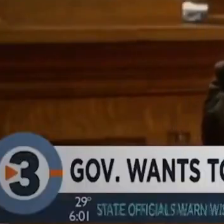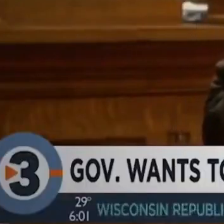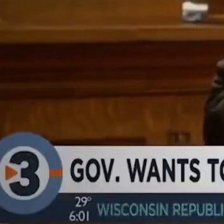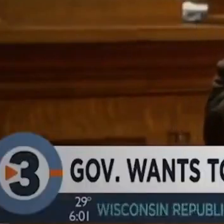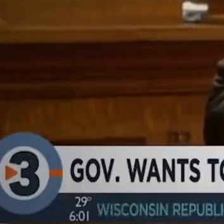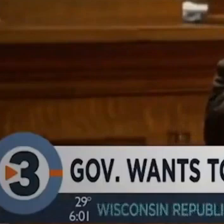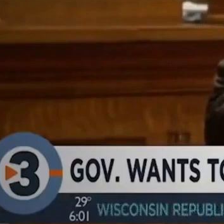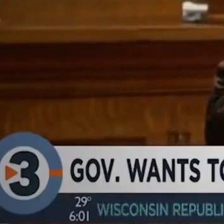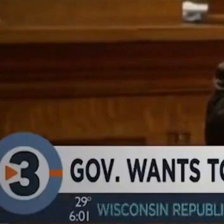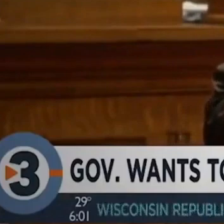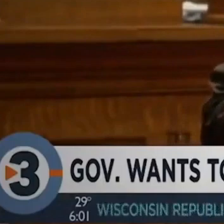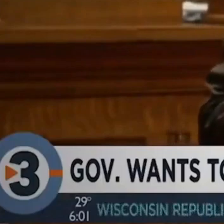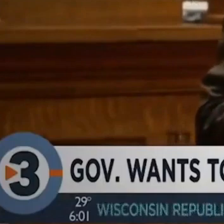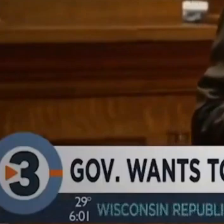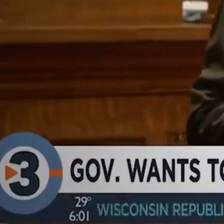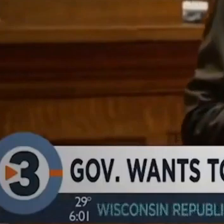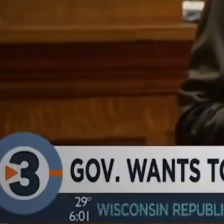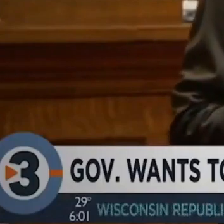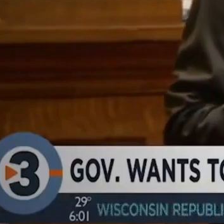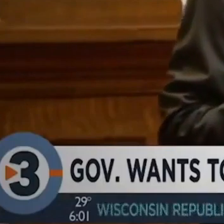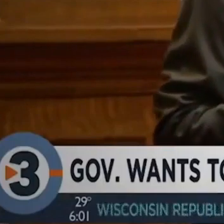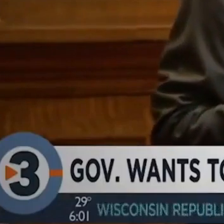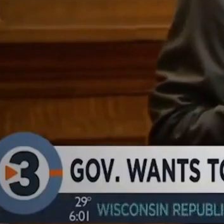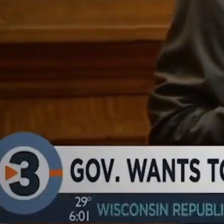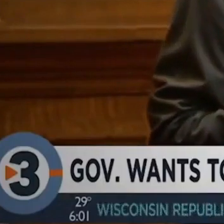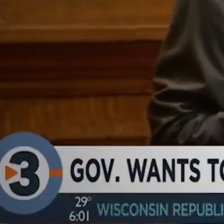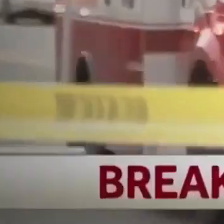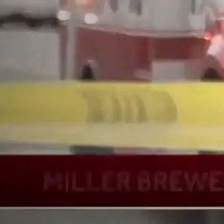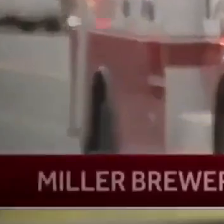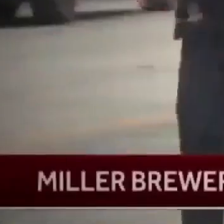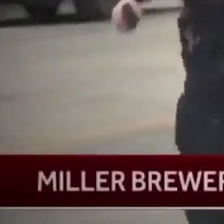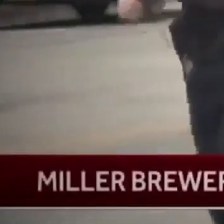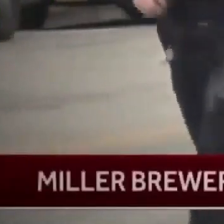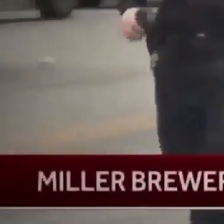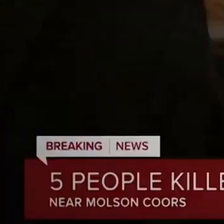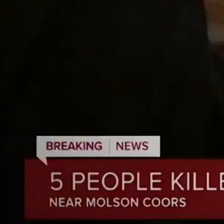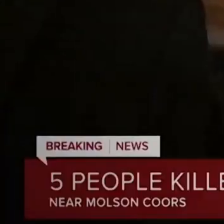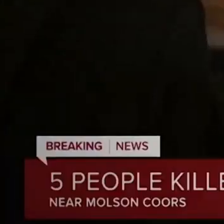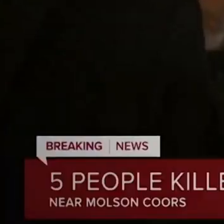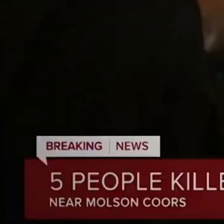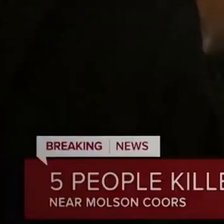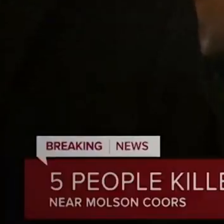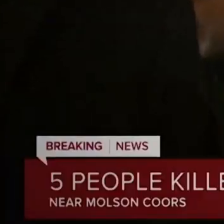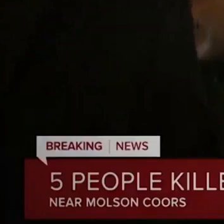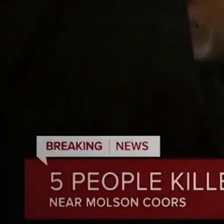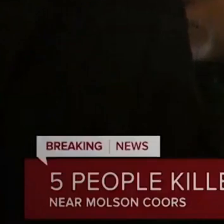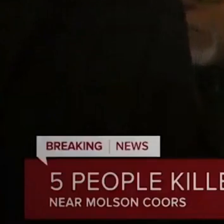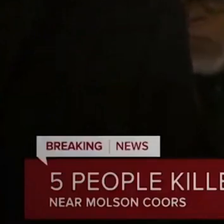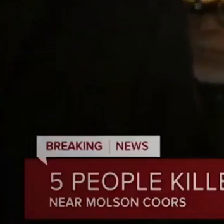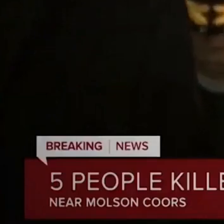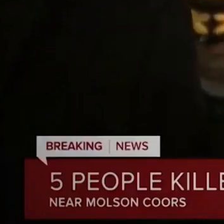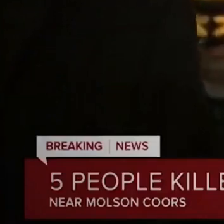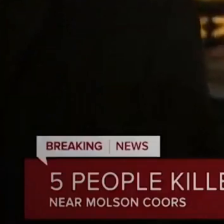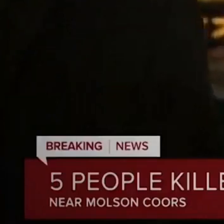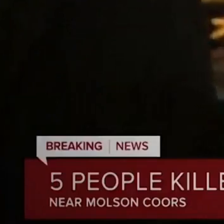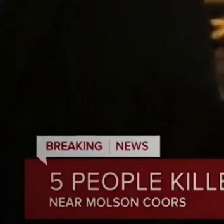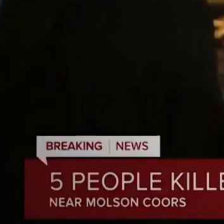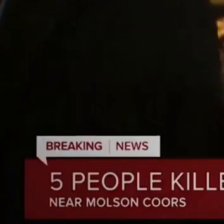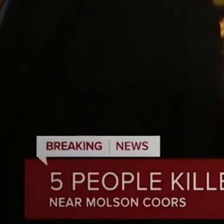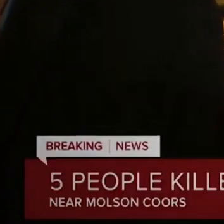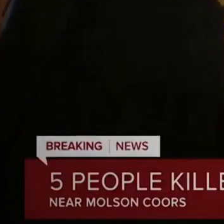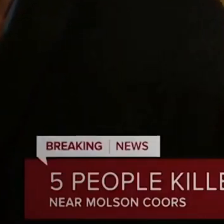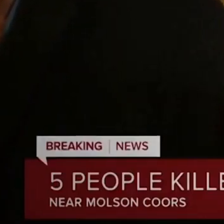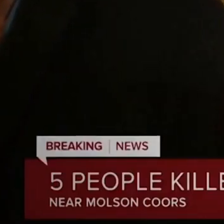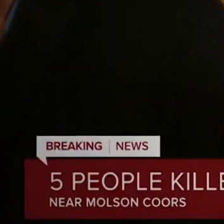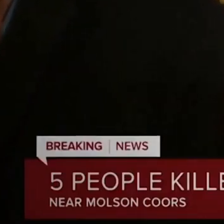As Amy Reid shows us, legislative leaders have other plans for that money. It is a tragedy for Milwaukee, yes, but it is a tragedy